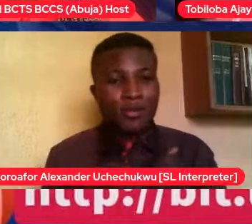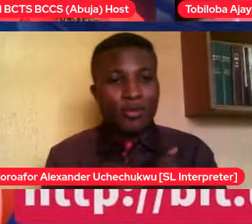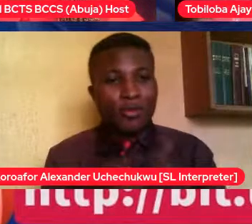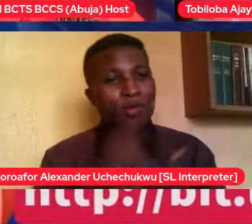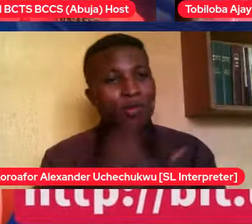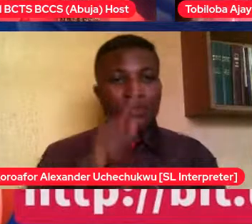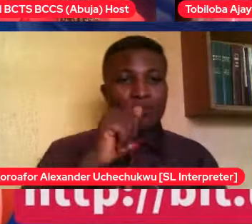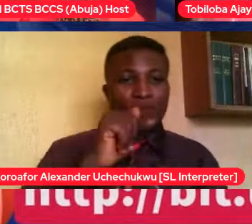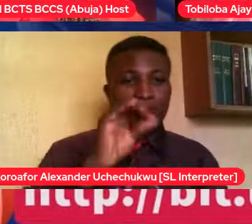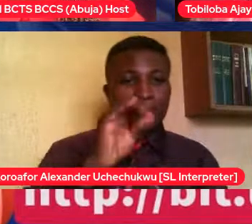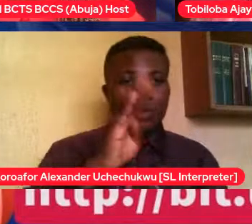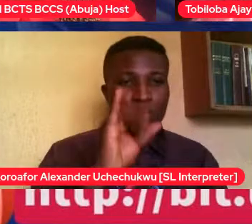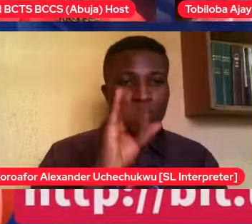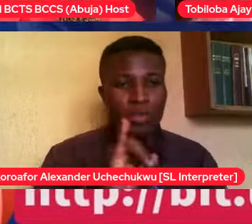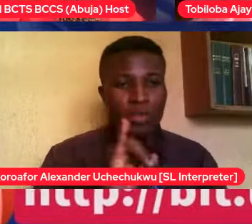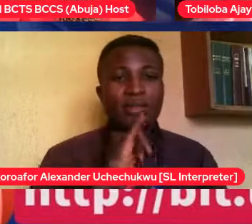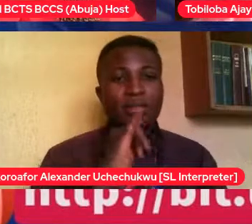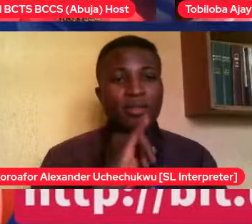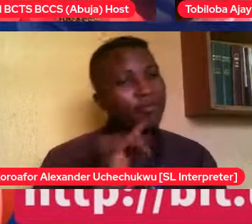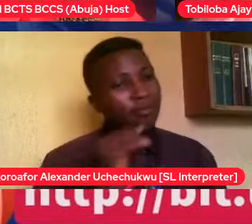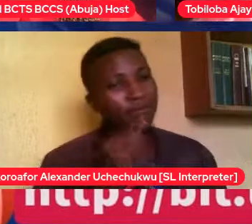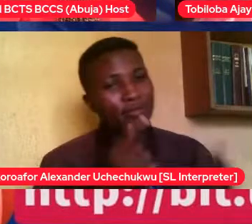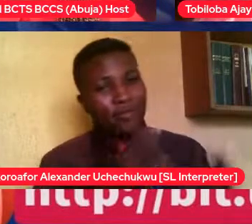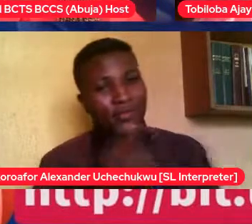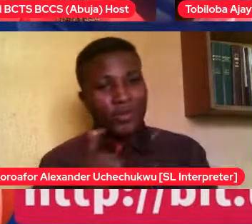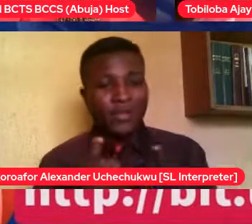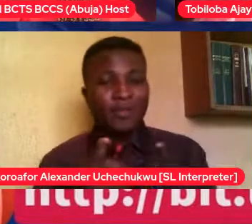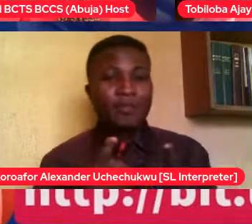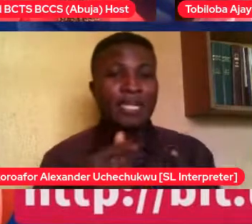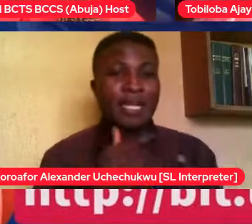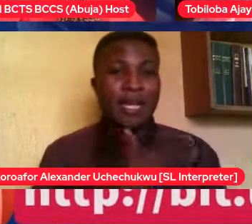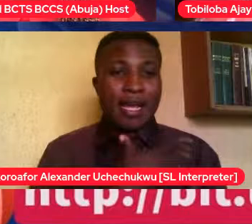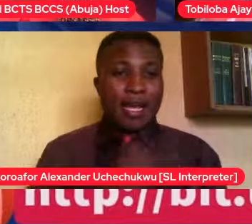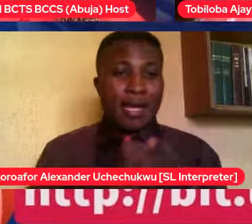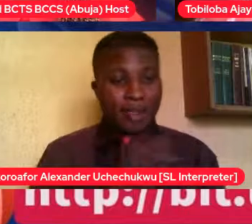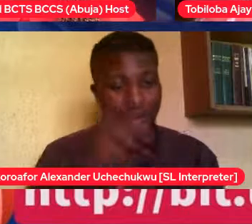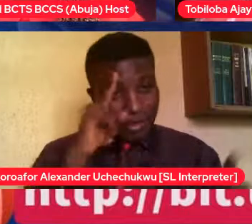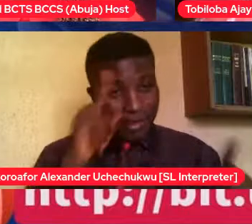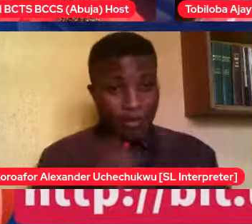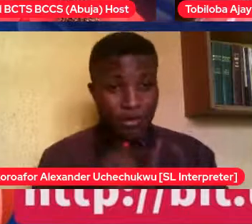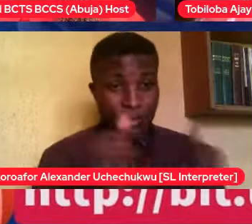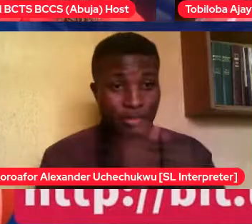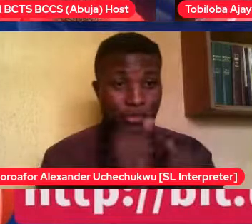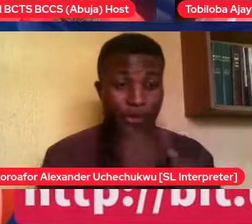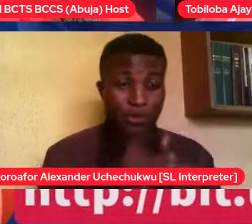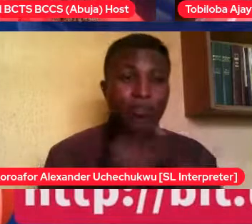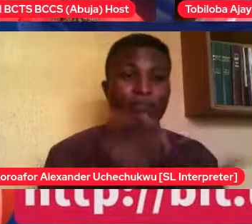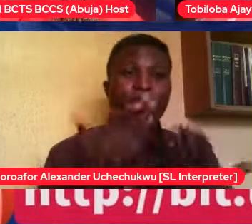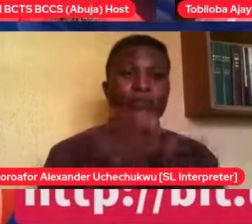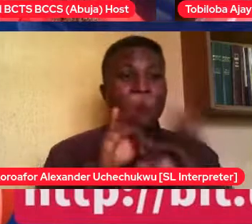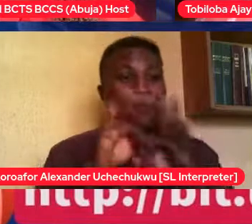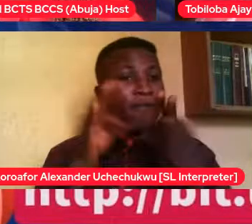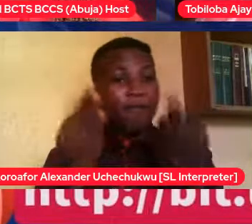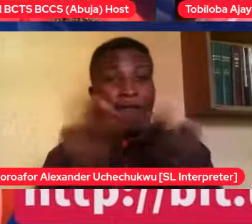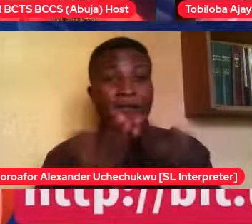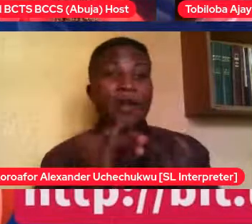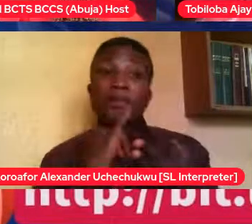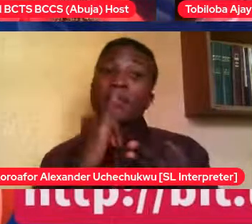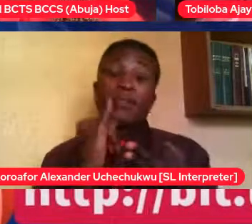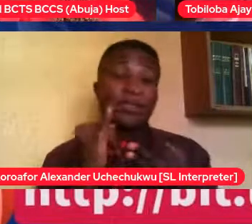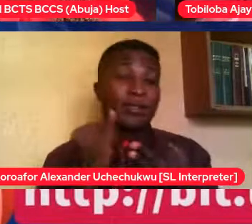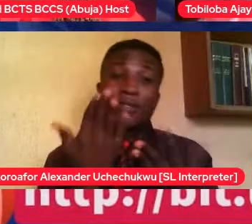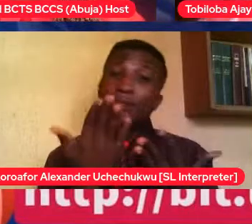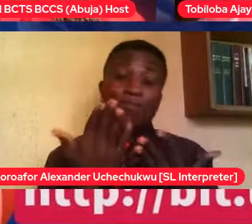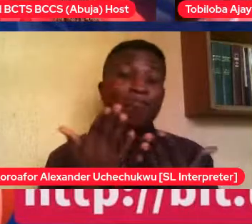understanding your self-worth, you realize that there's nothing anybody can say that can put you down. Whether you are